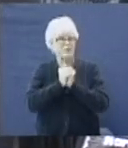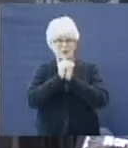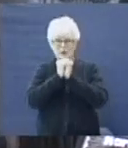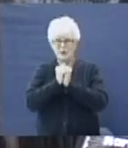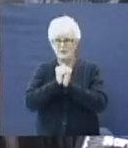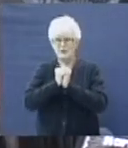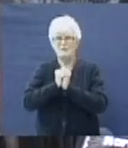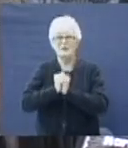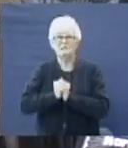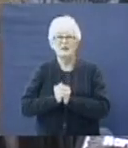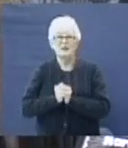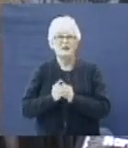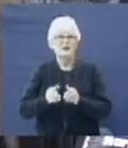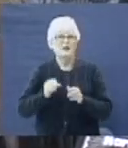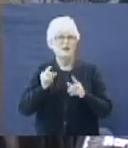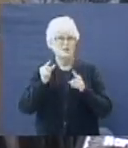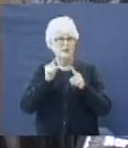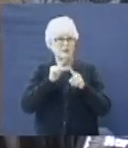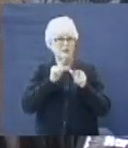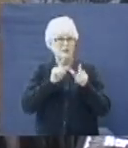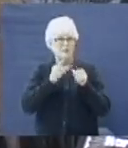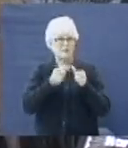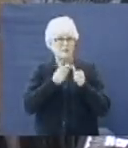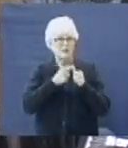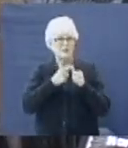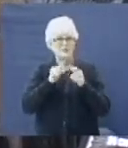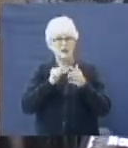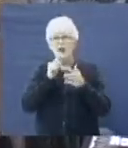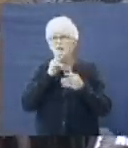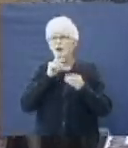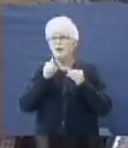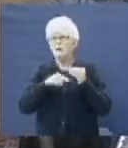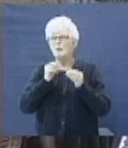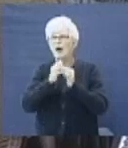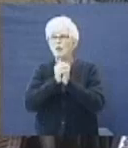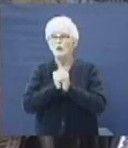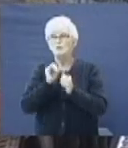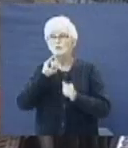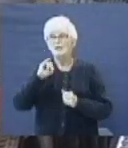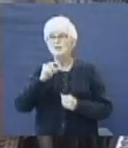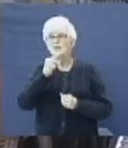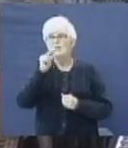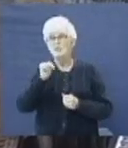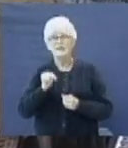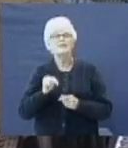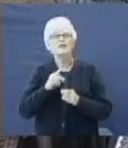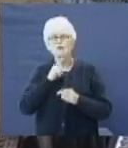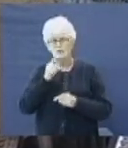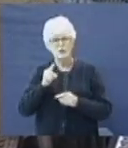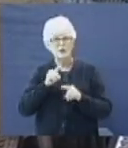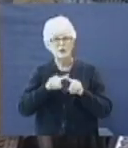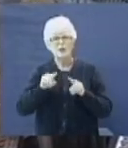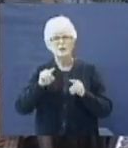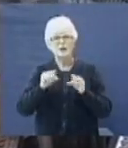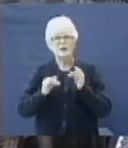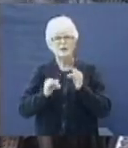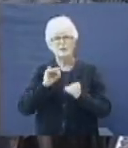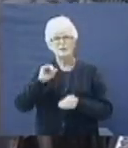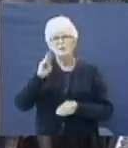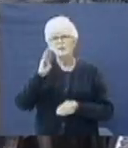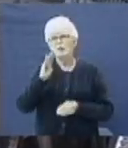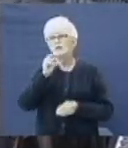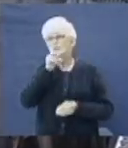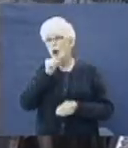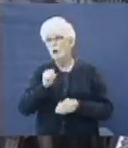Somebody said the first mention of worship is in the book of Genesis with Abraham and Isaac. And that's true according to the canon of the scriptures. But if Job